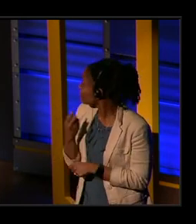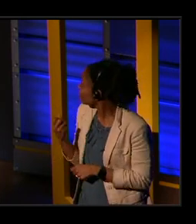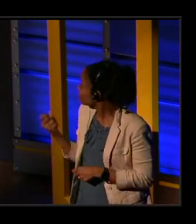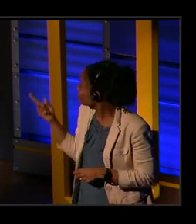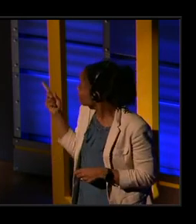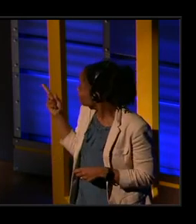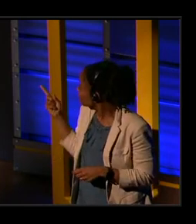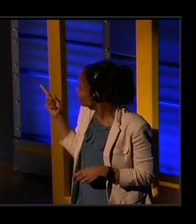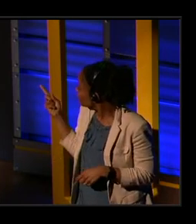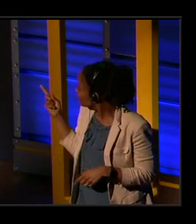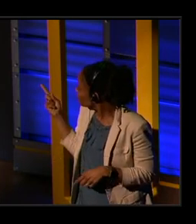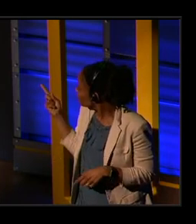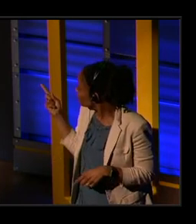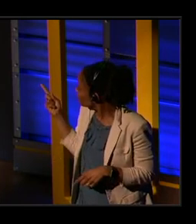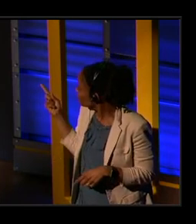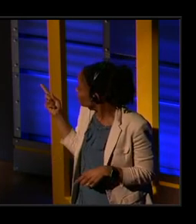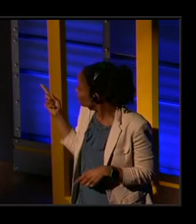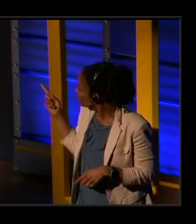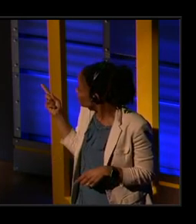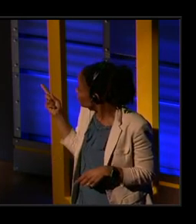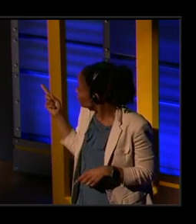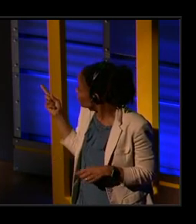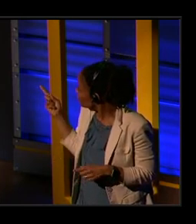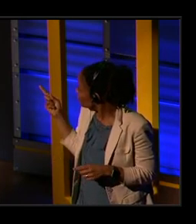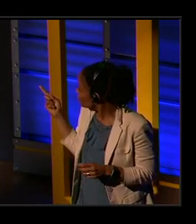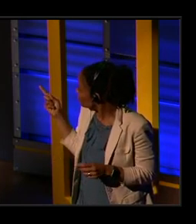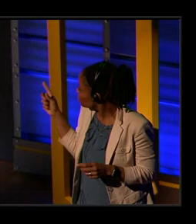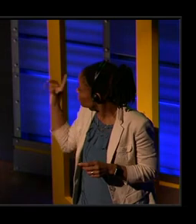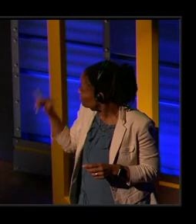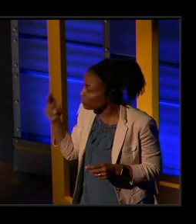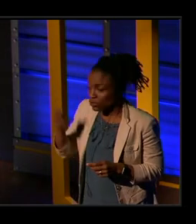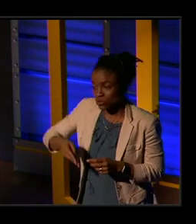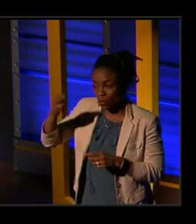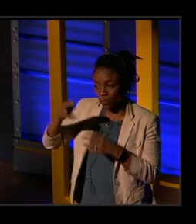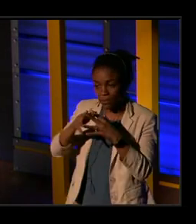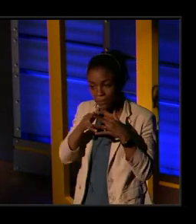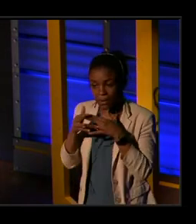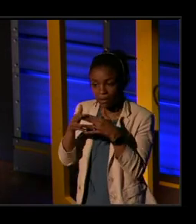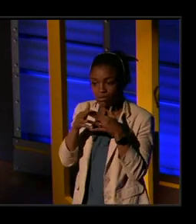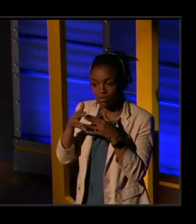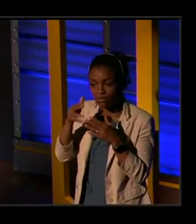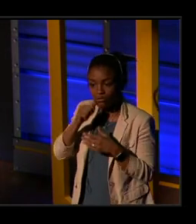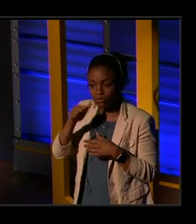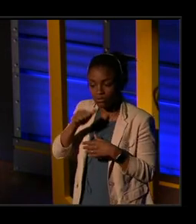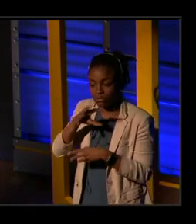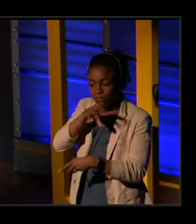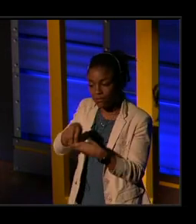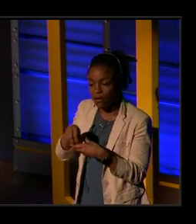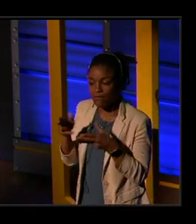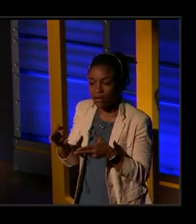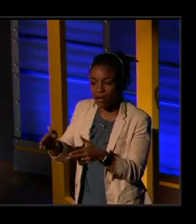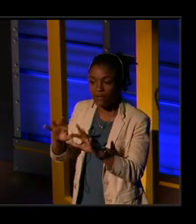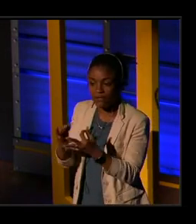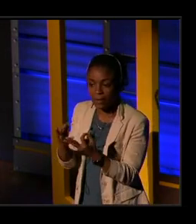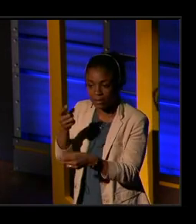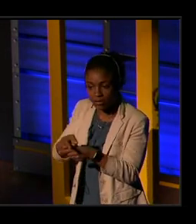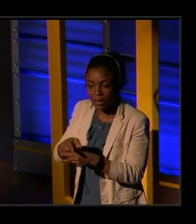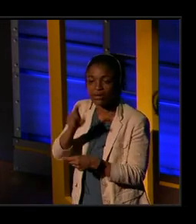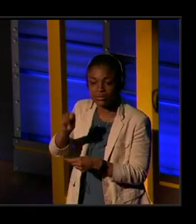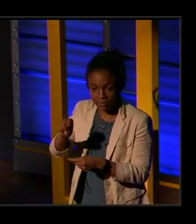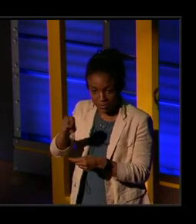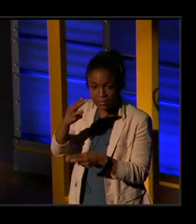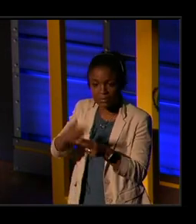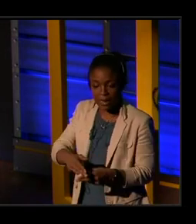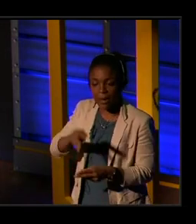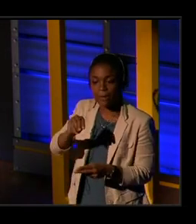So this is a North American girl? Yes. Who's part of a hunting family? Her name's Mary